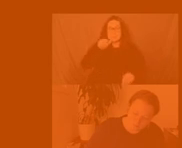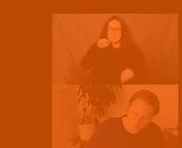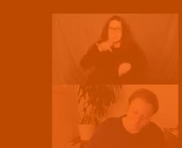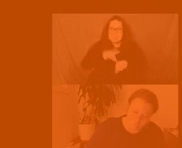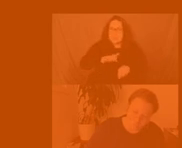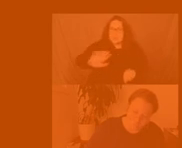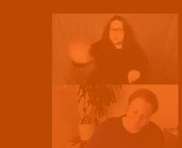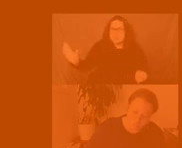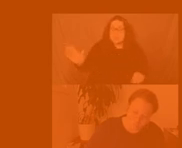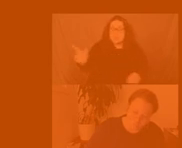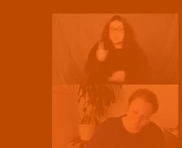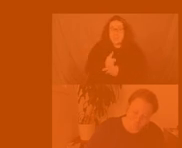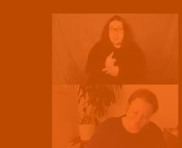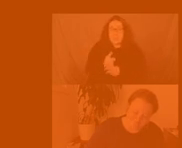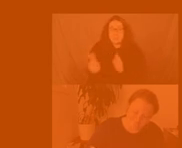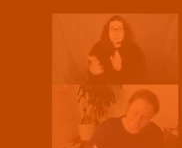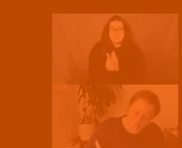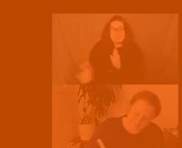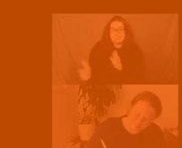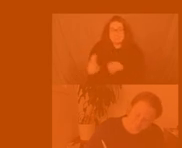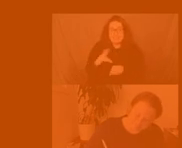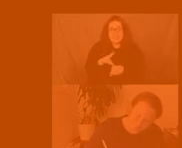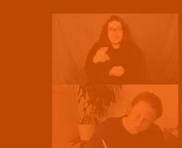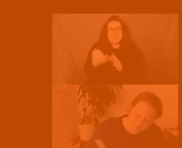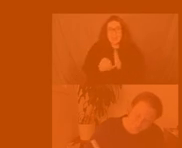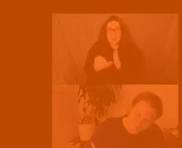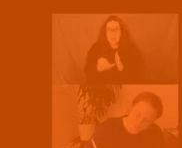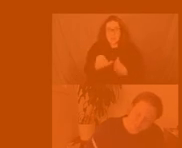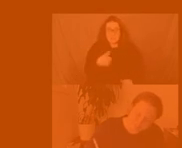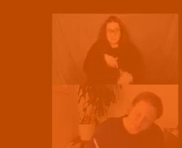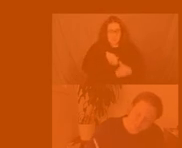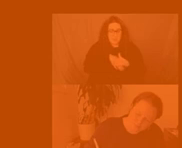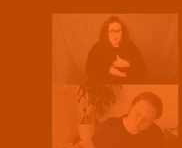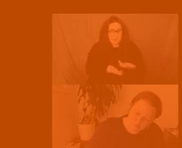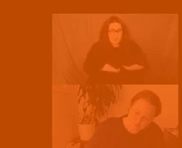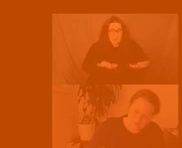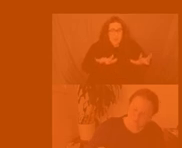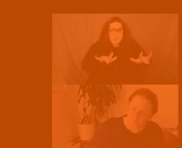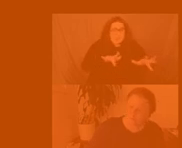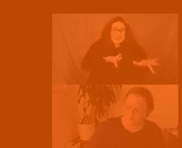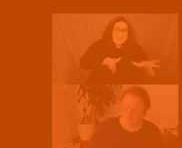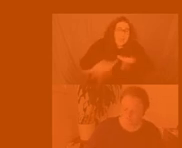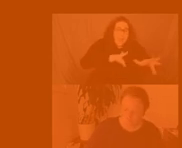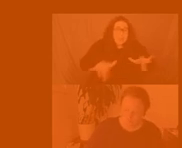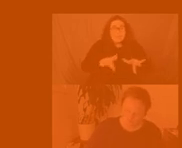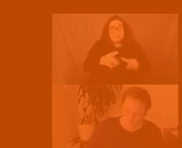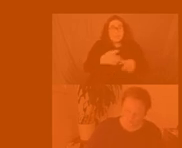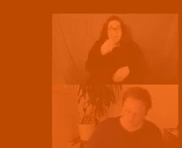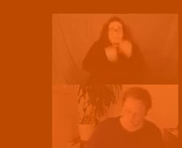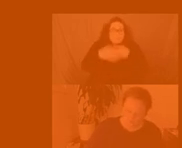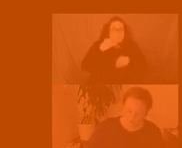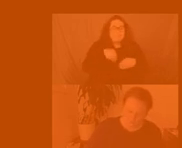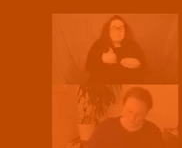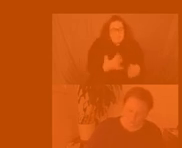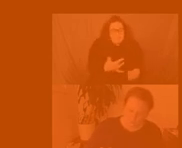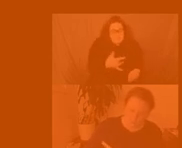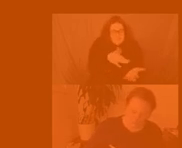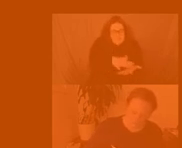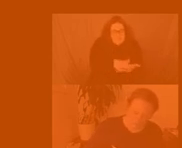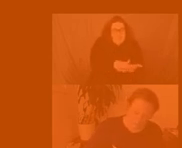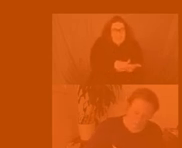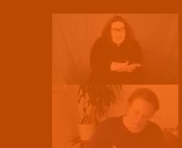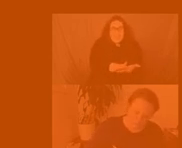art and to be able to touch taste feel um